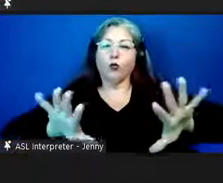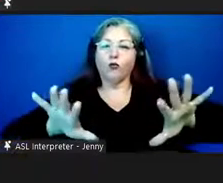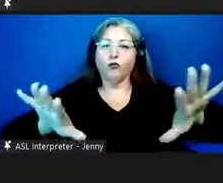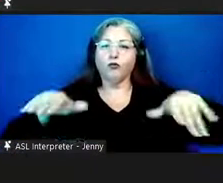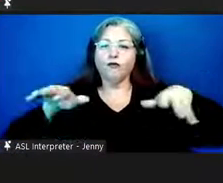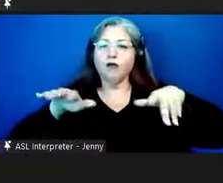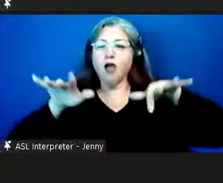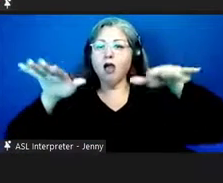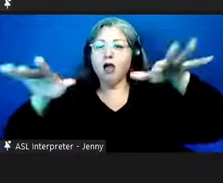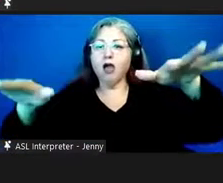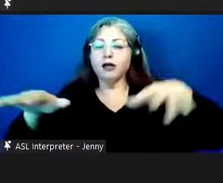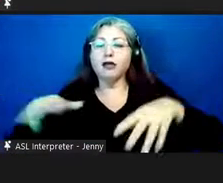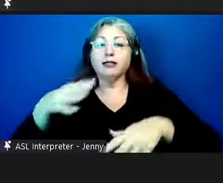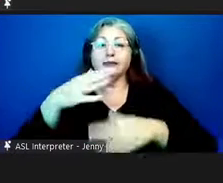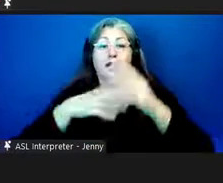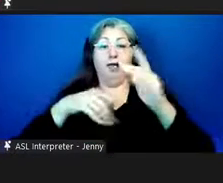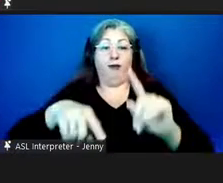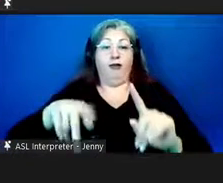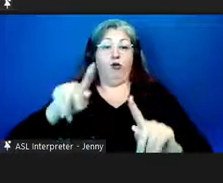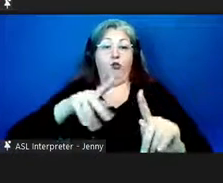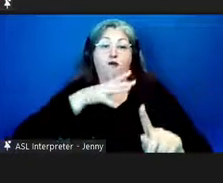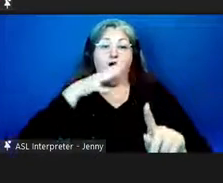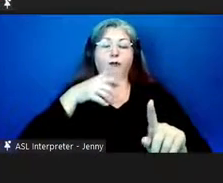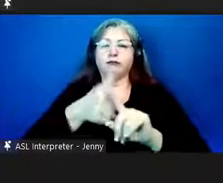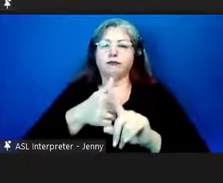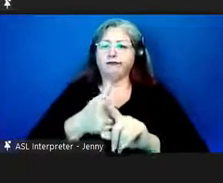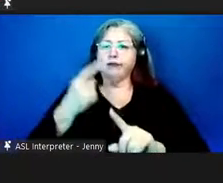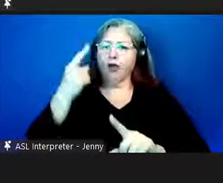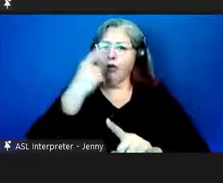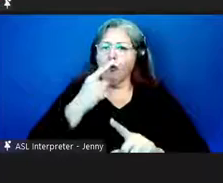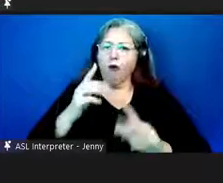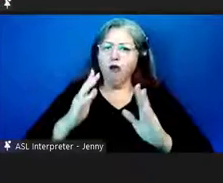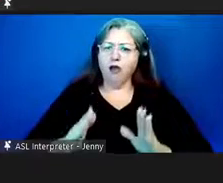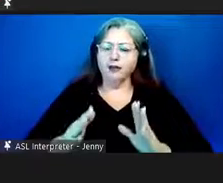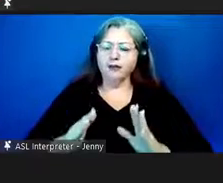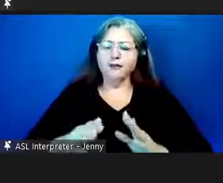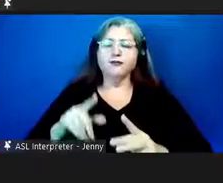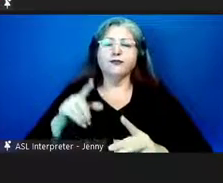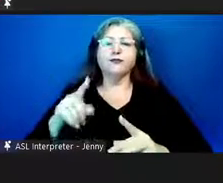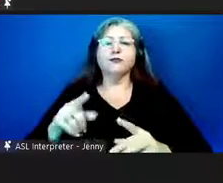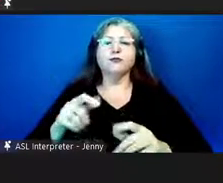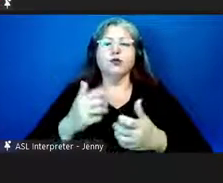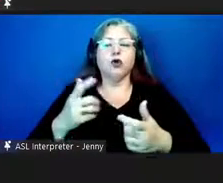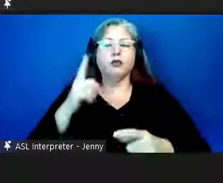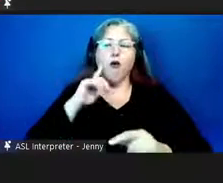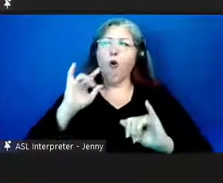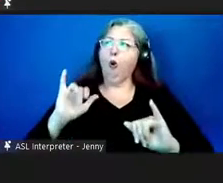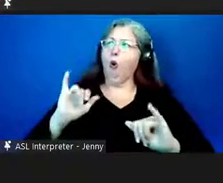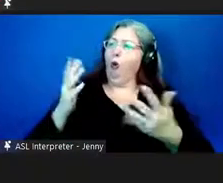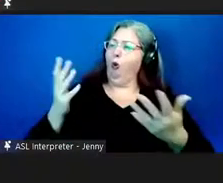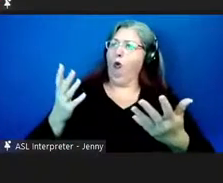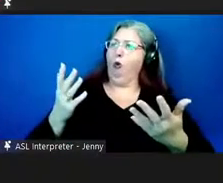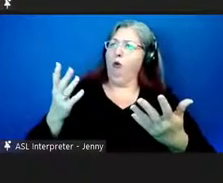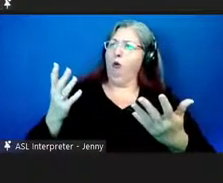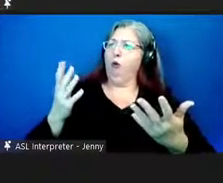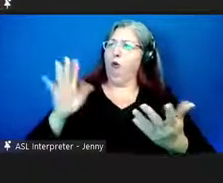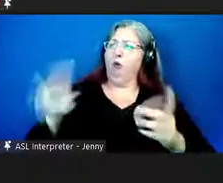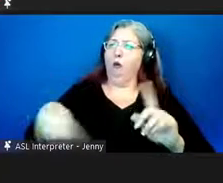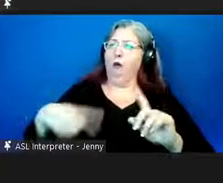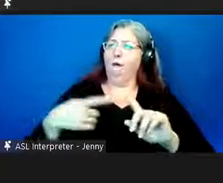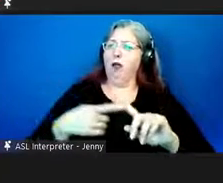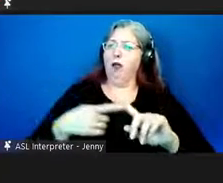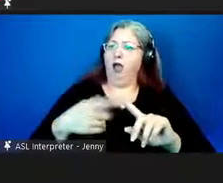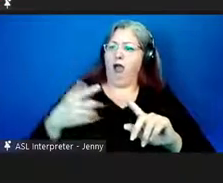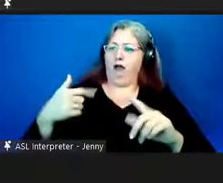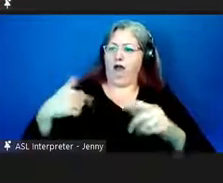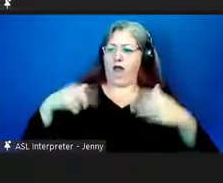were hawaiian farmers that drew attention to oh yeah now what about the the